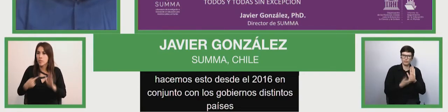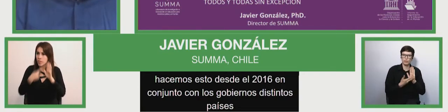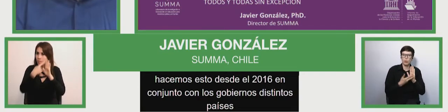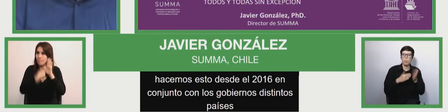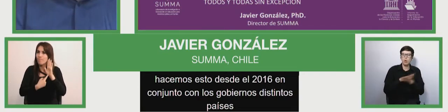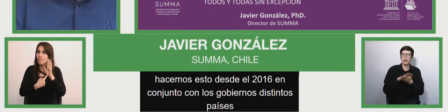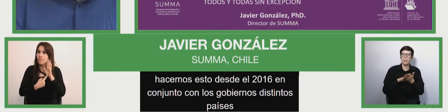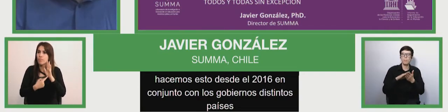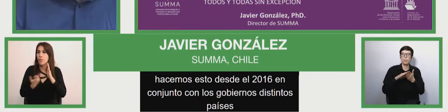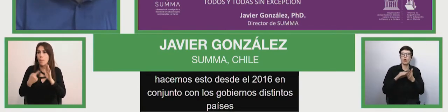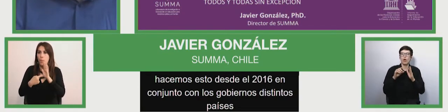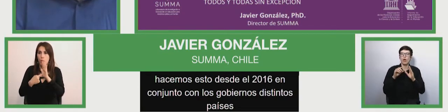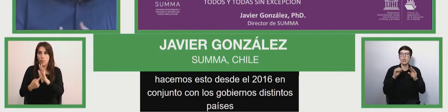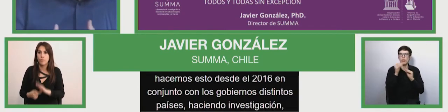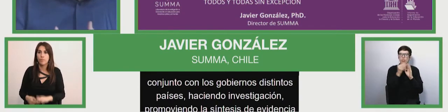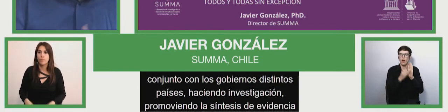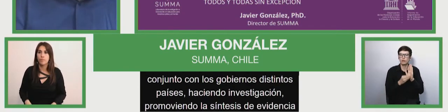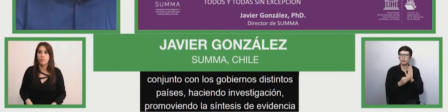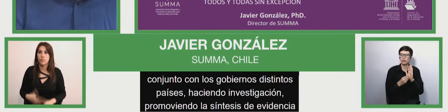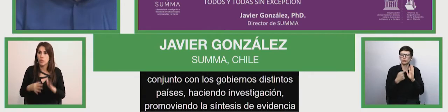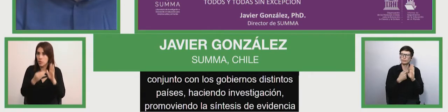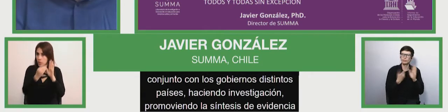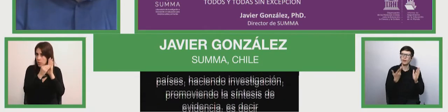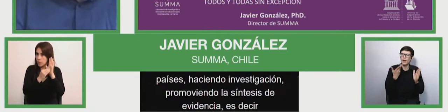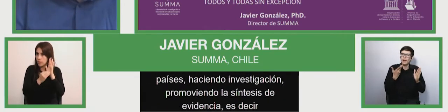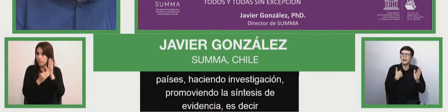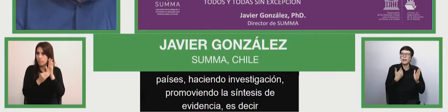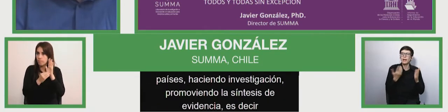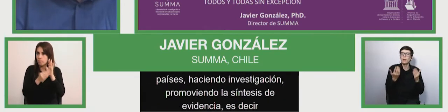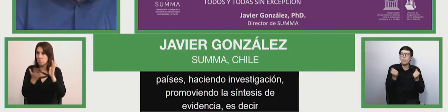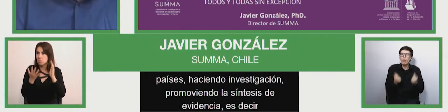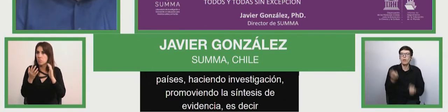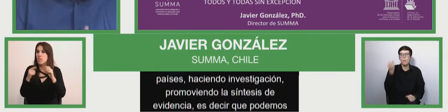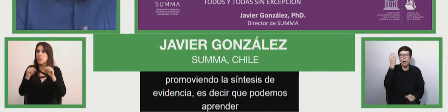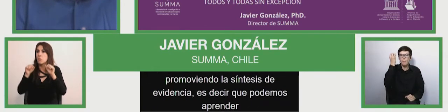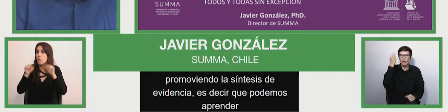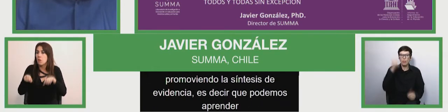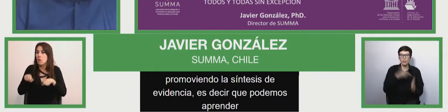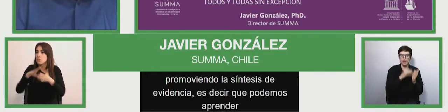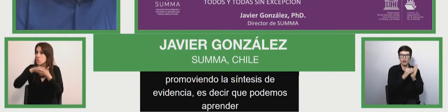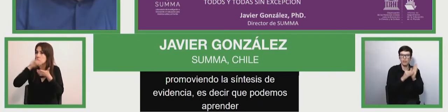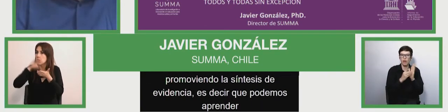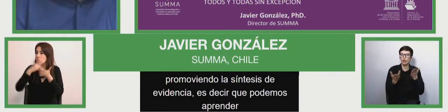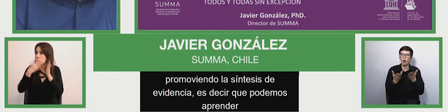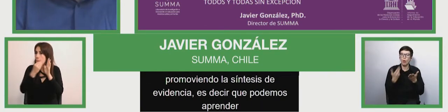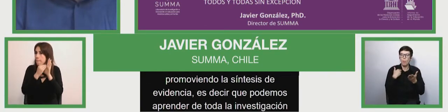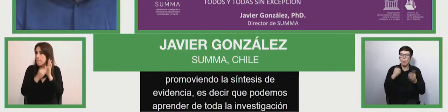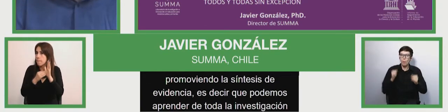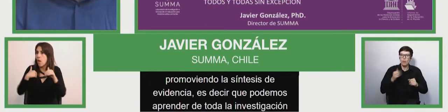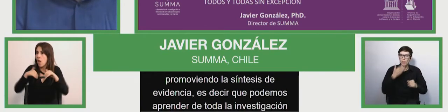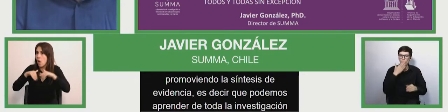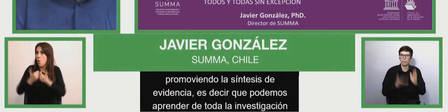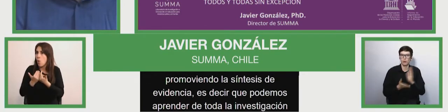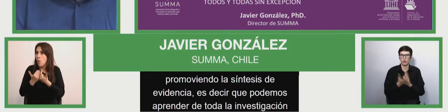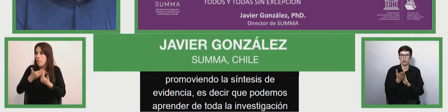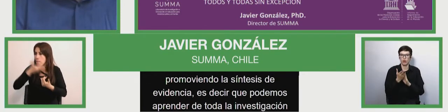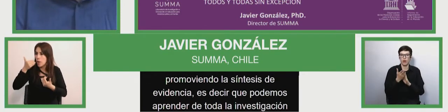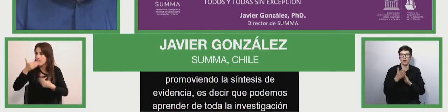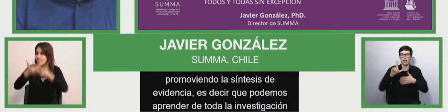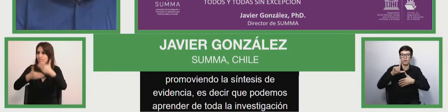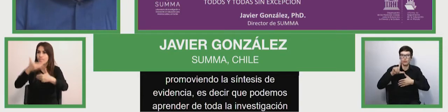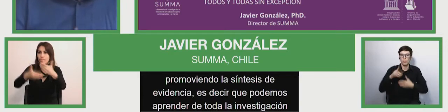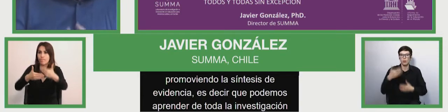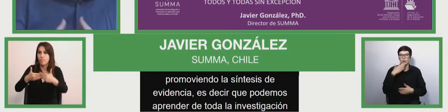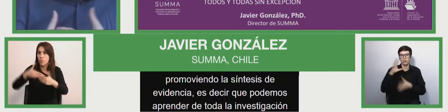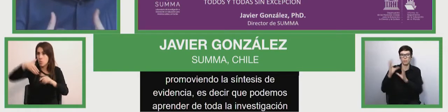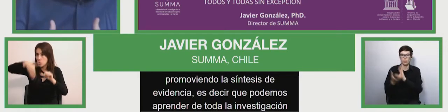from all the research done in academia, both in Latin America as in the world. Given